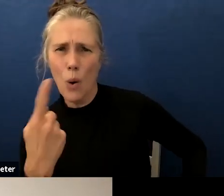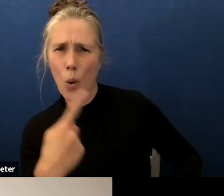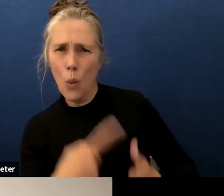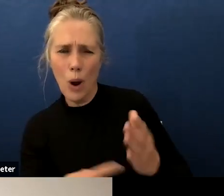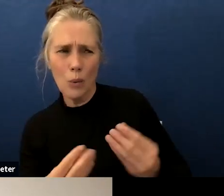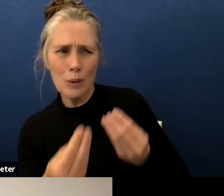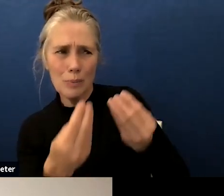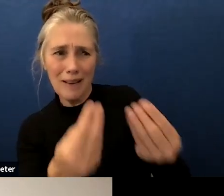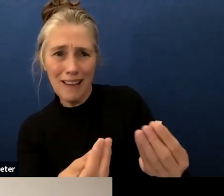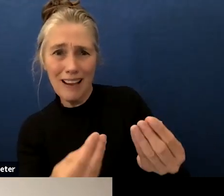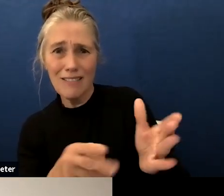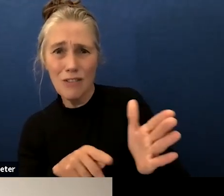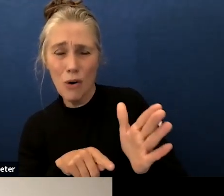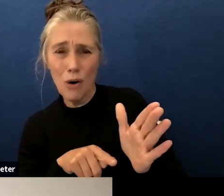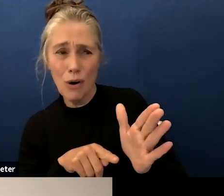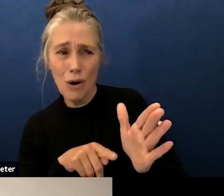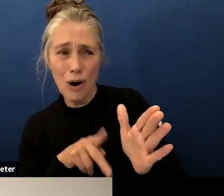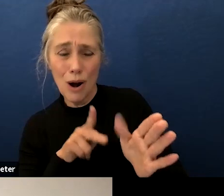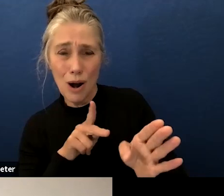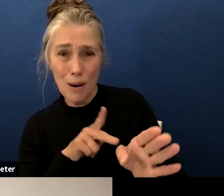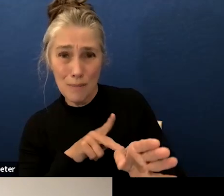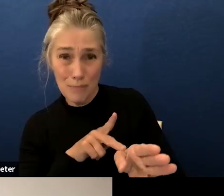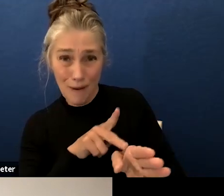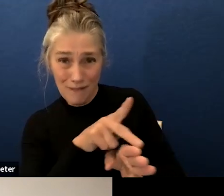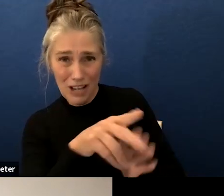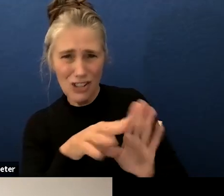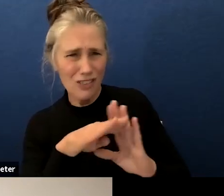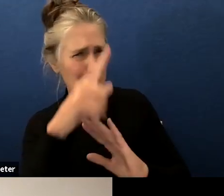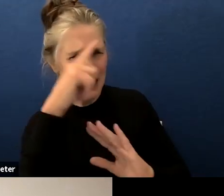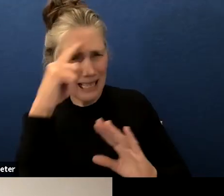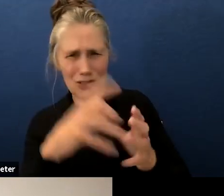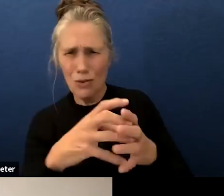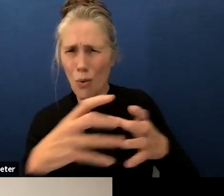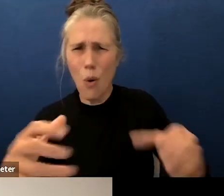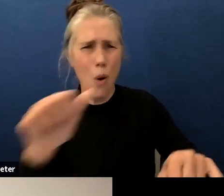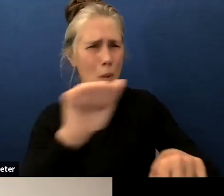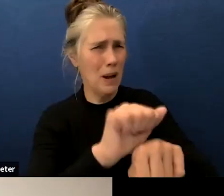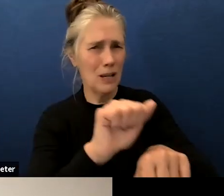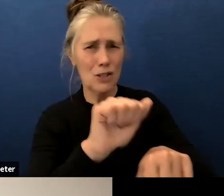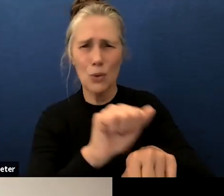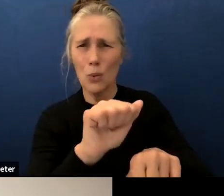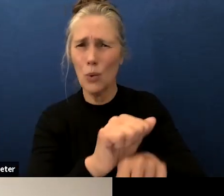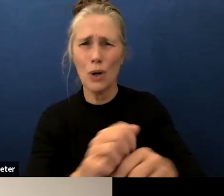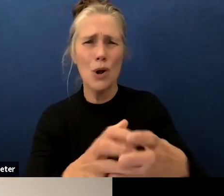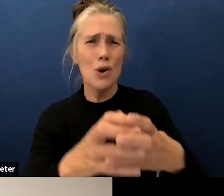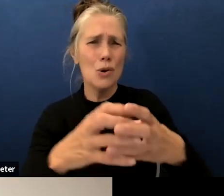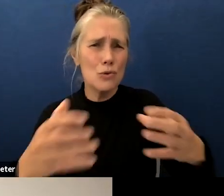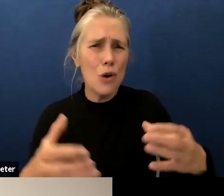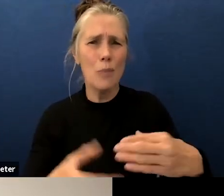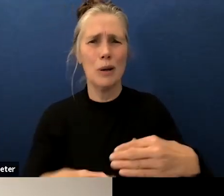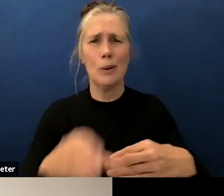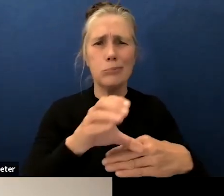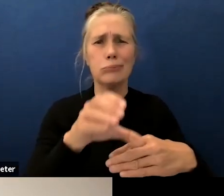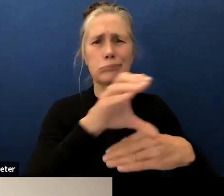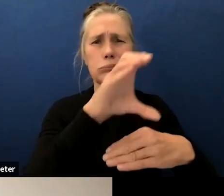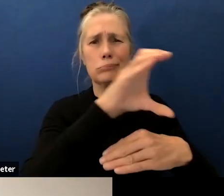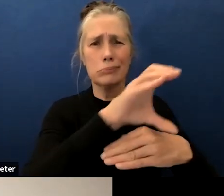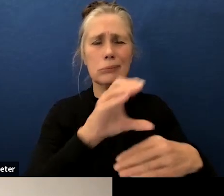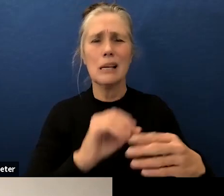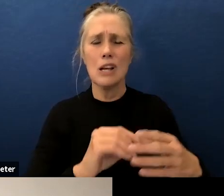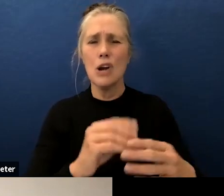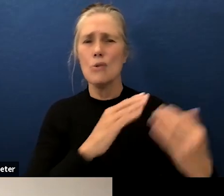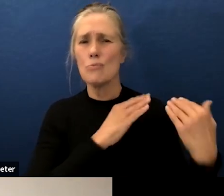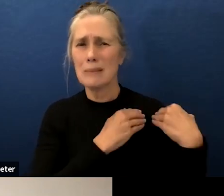they're carrying in the schools and what they're learning and so on um regarding the the input